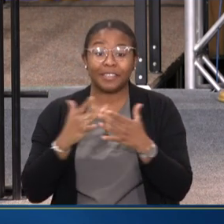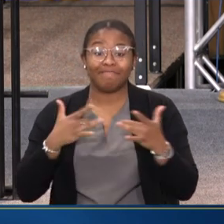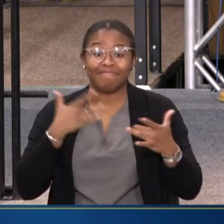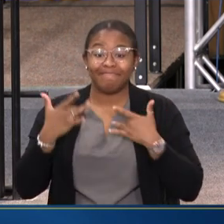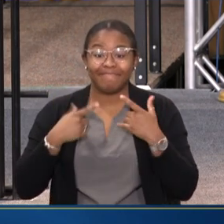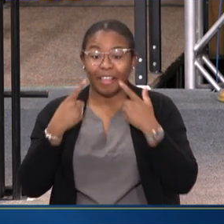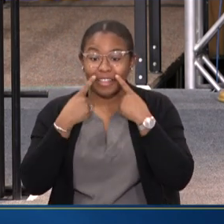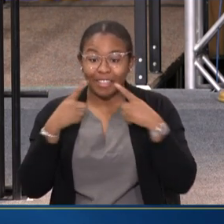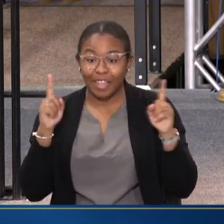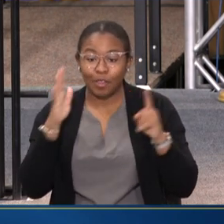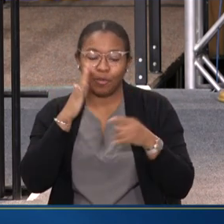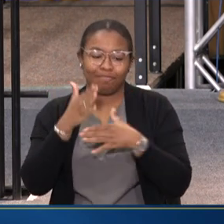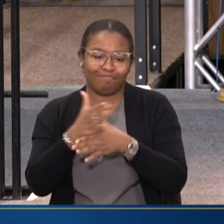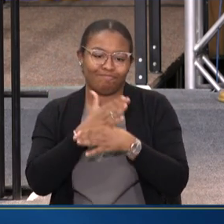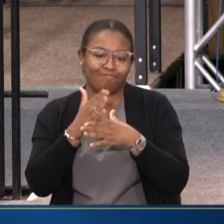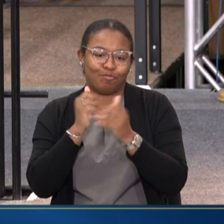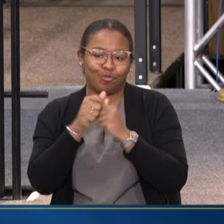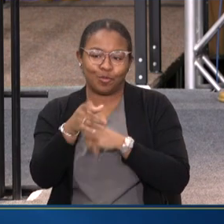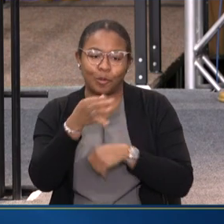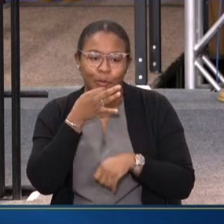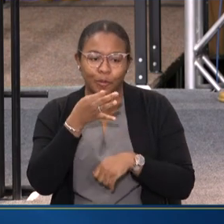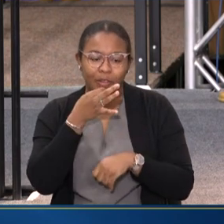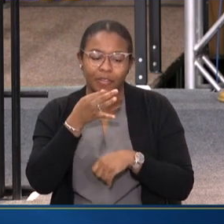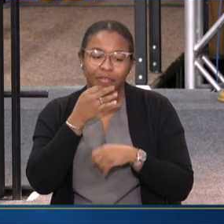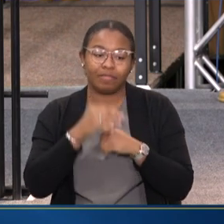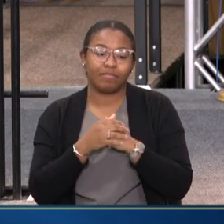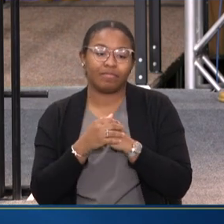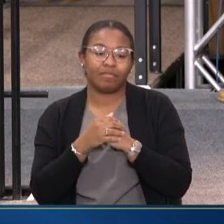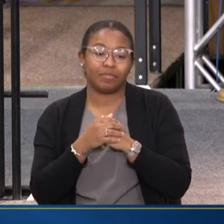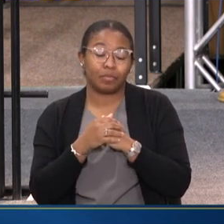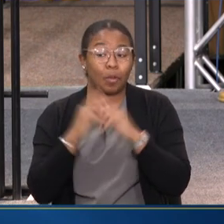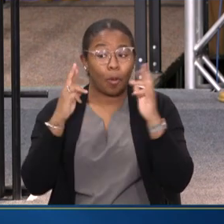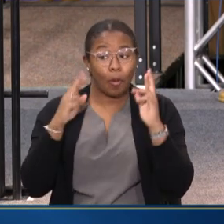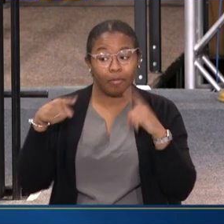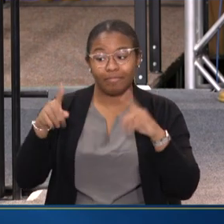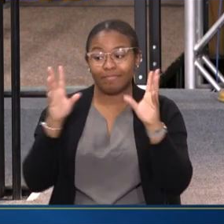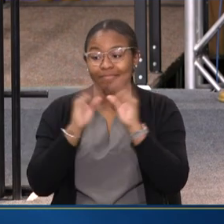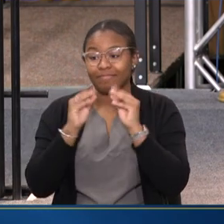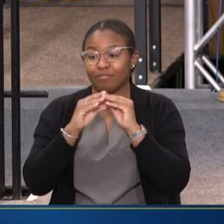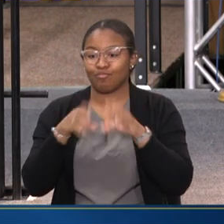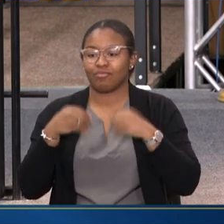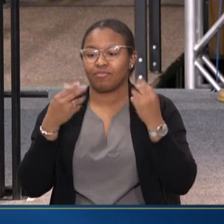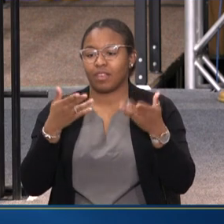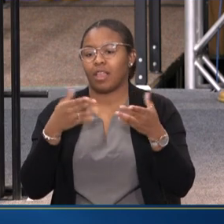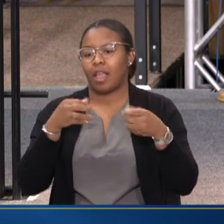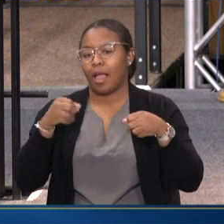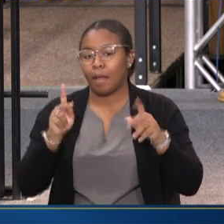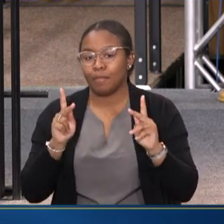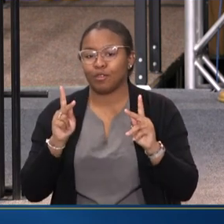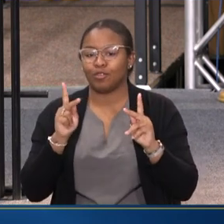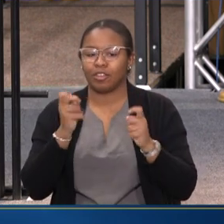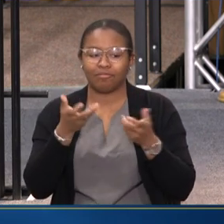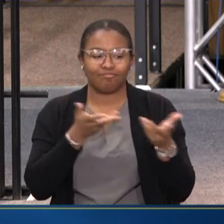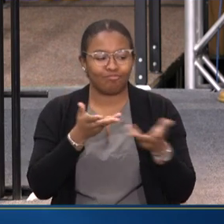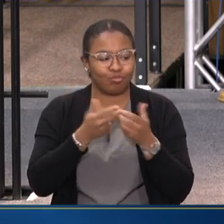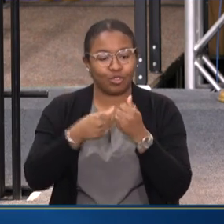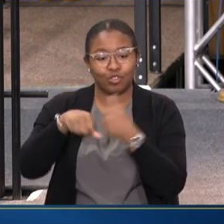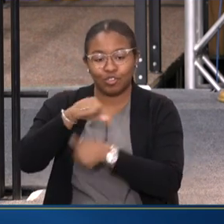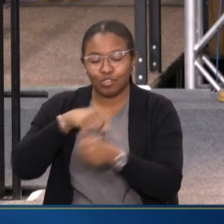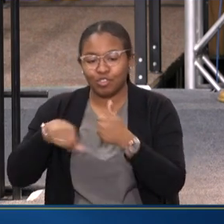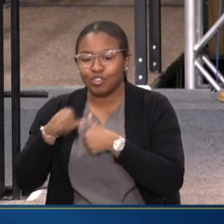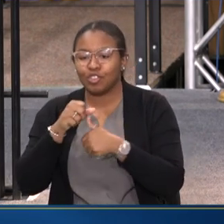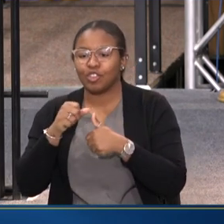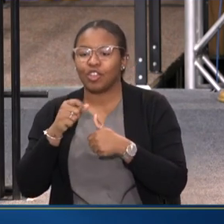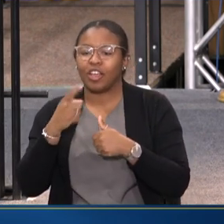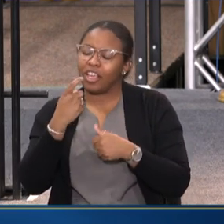announcements that we will share with you shortly. We hope that this summit provides you an opportunity to dialogue with each other and take